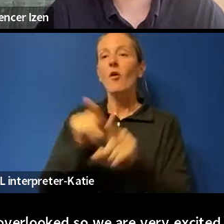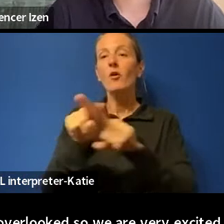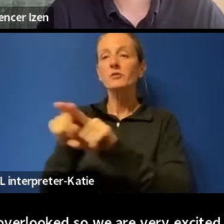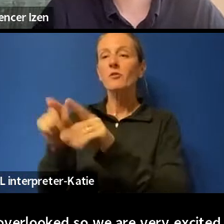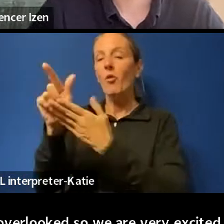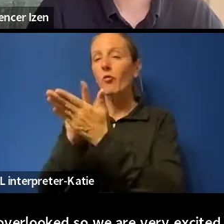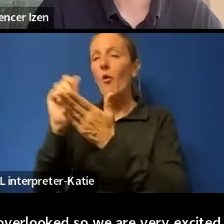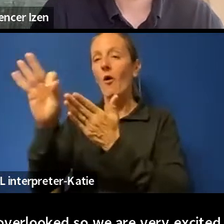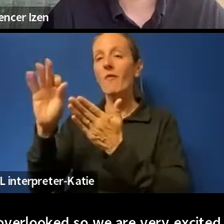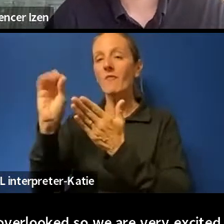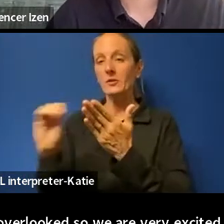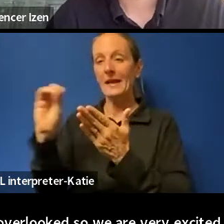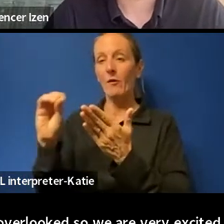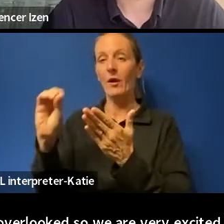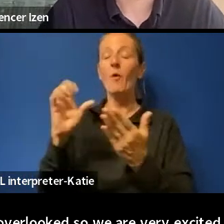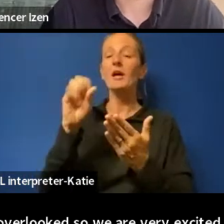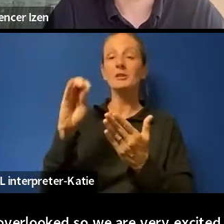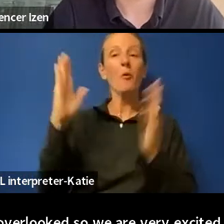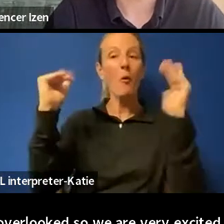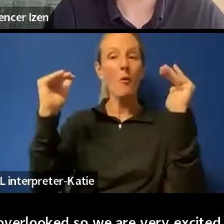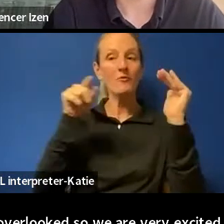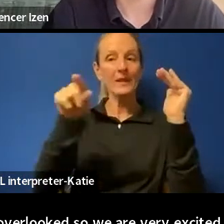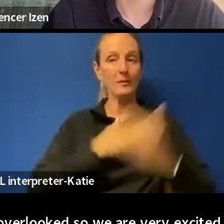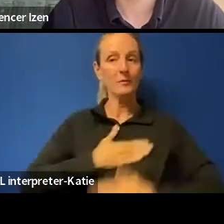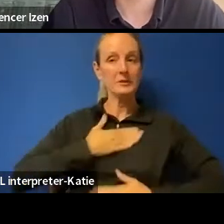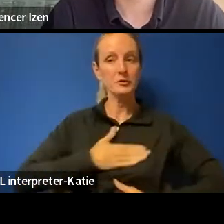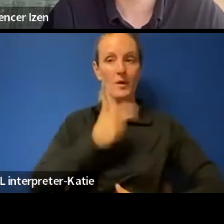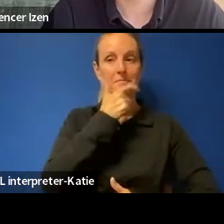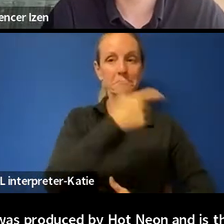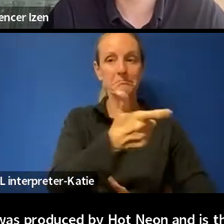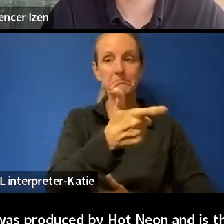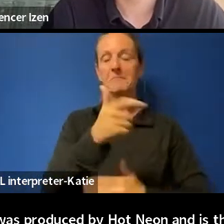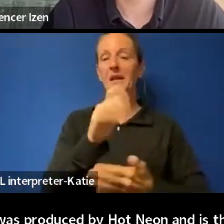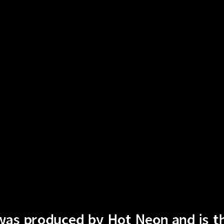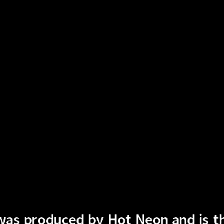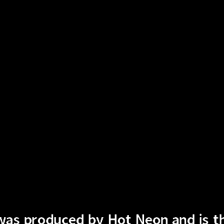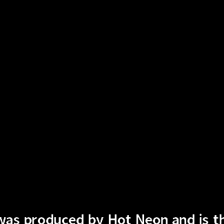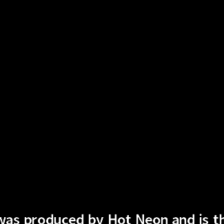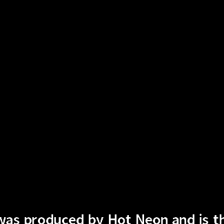our new creation and that this video provides you with some context for our speakers.